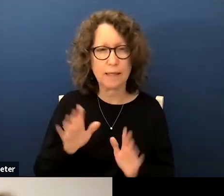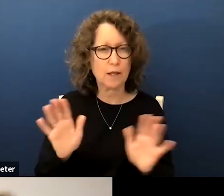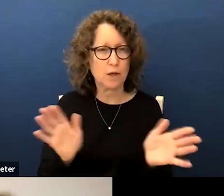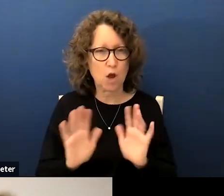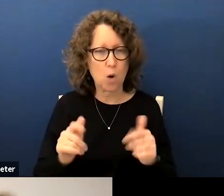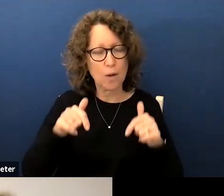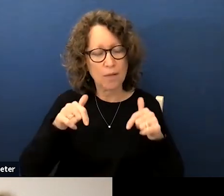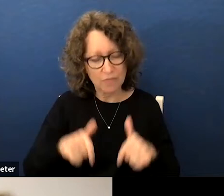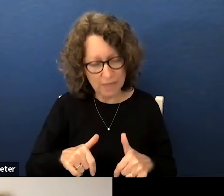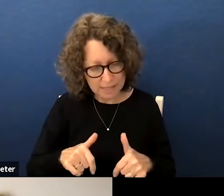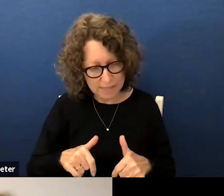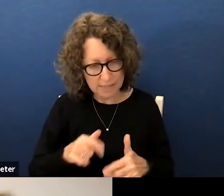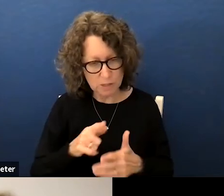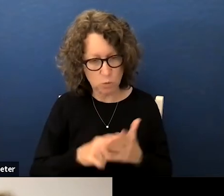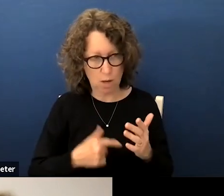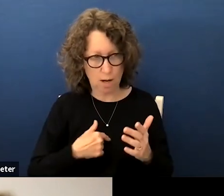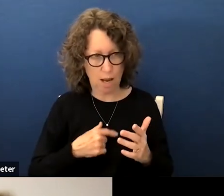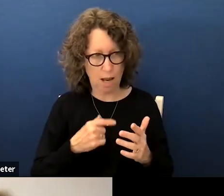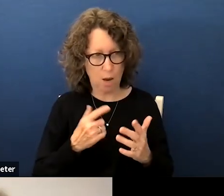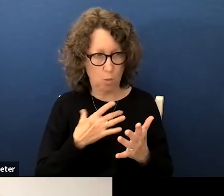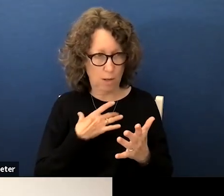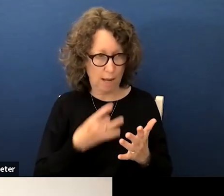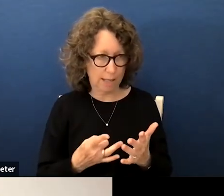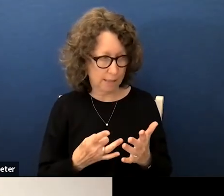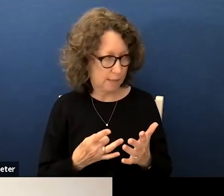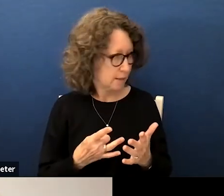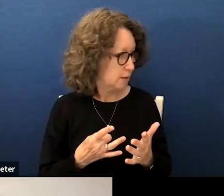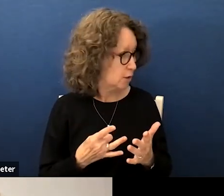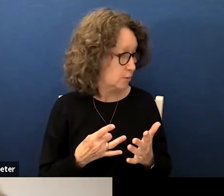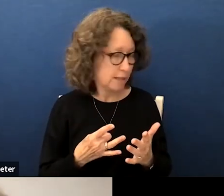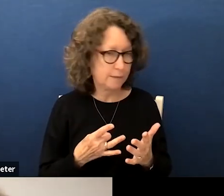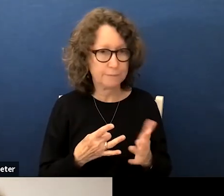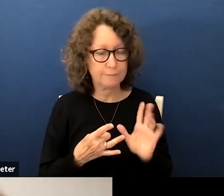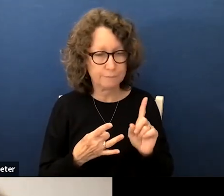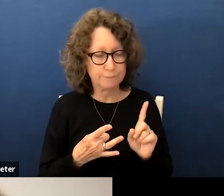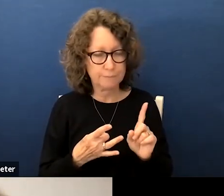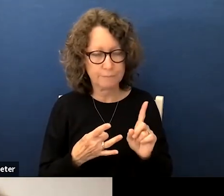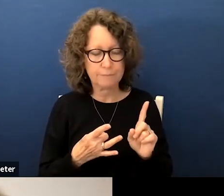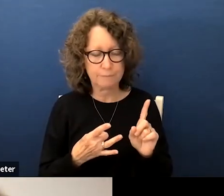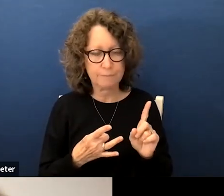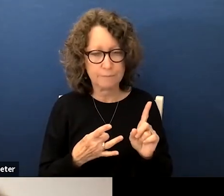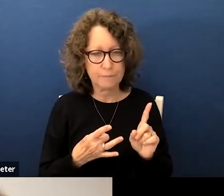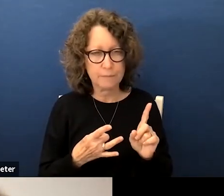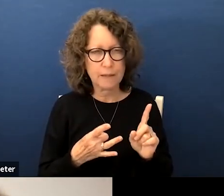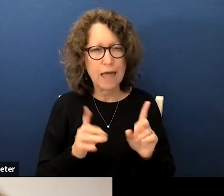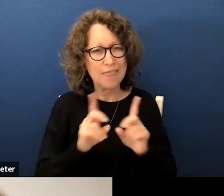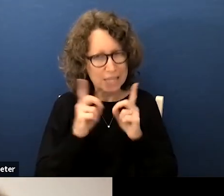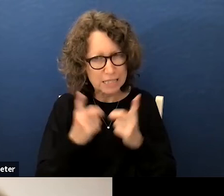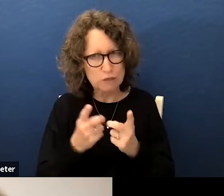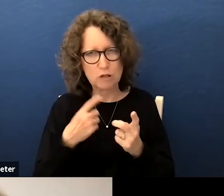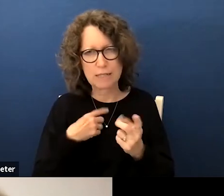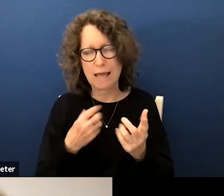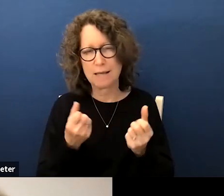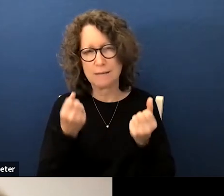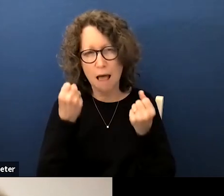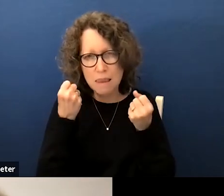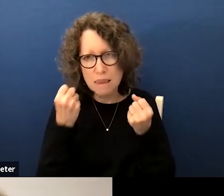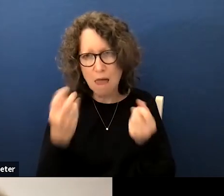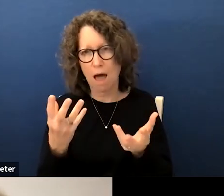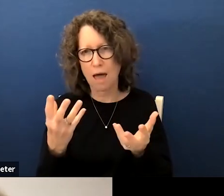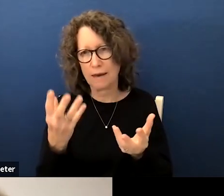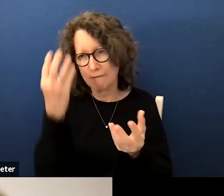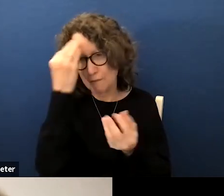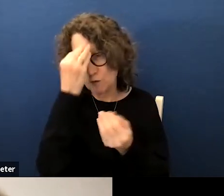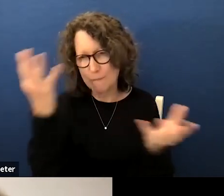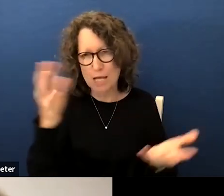this is it this is what I what I would like I this resolution has a lot of information